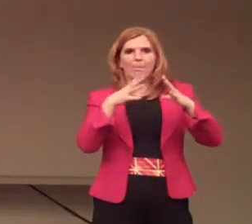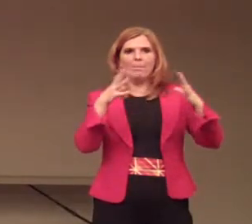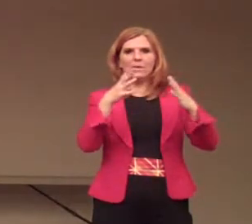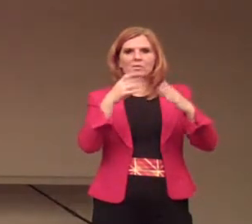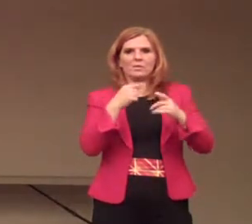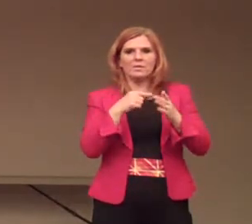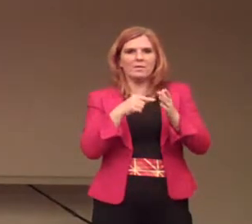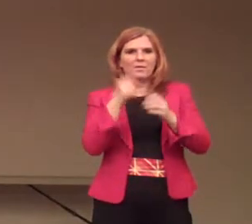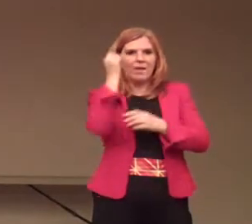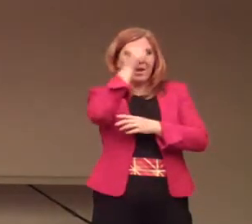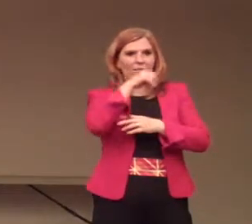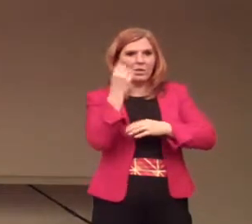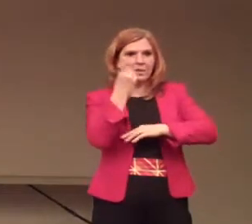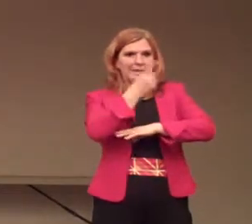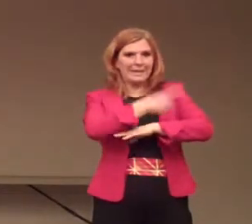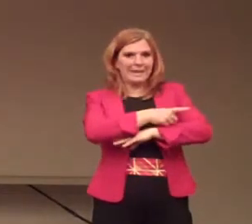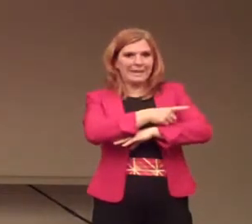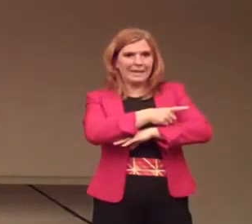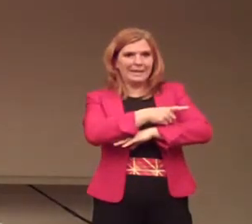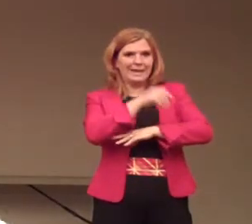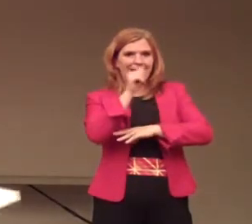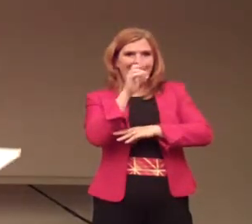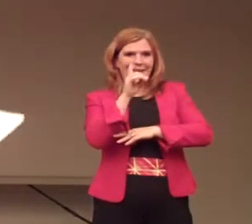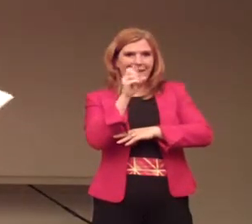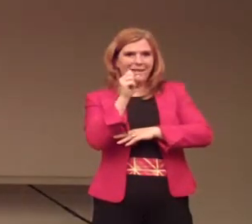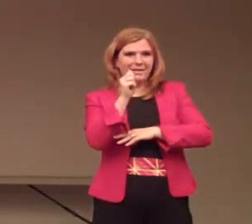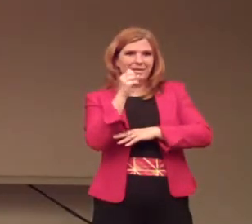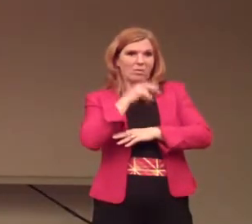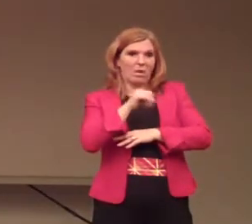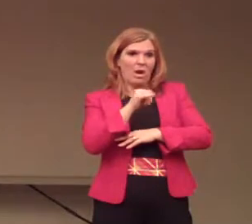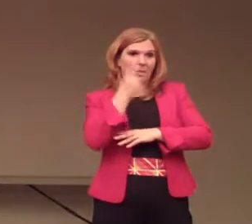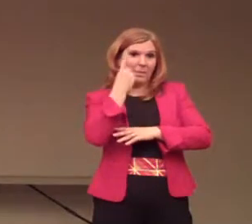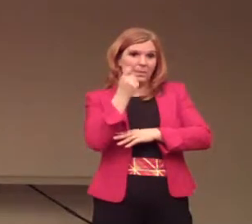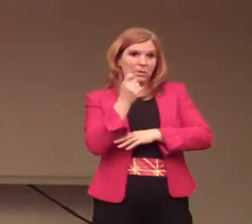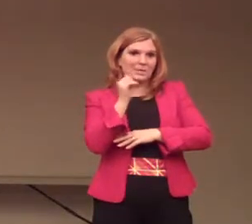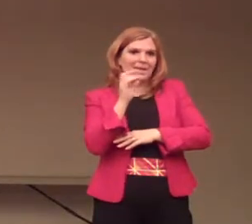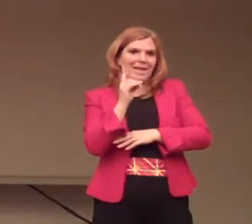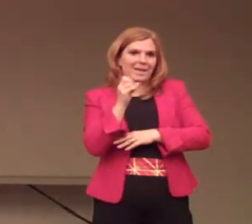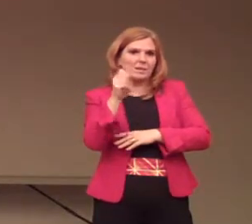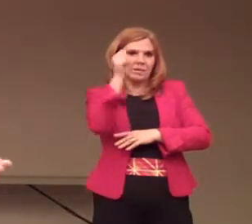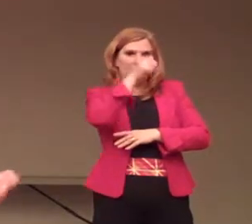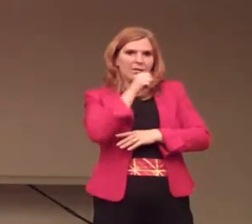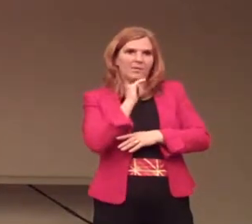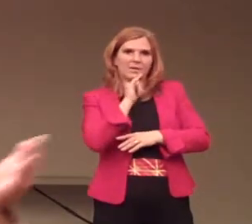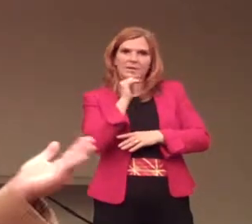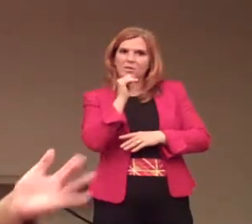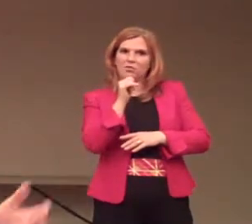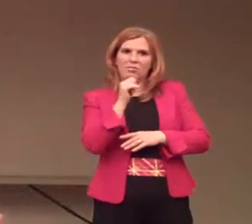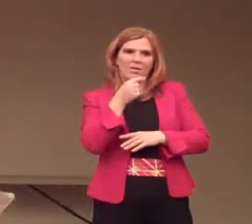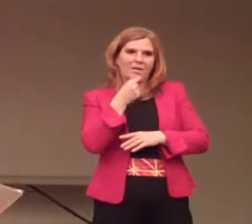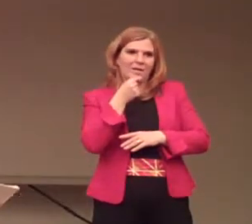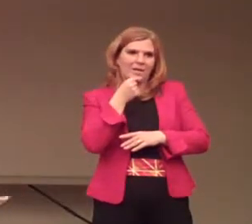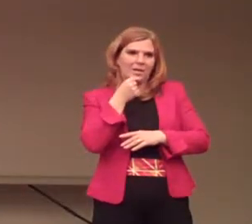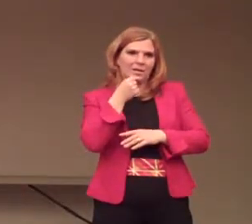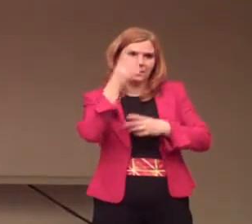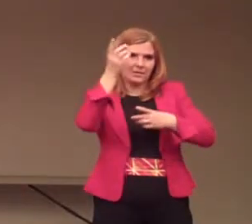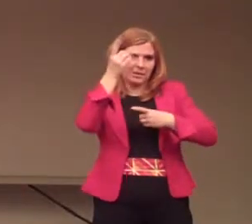contemporary Africa today, AIDS is so prevalent because AIDS in Africa is not a homosexual disease.